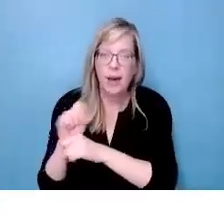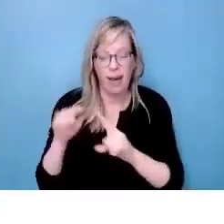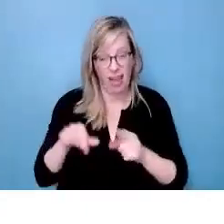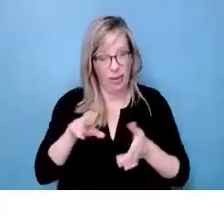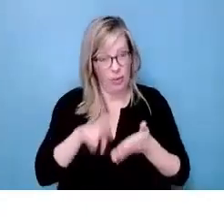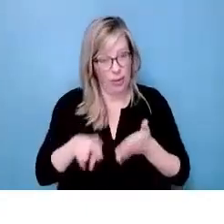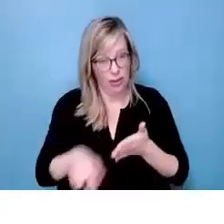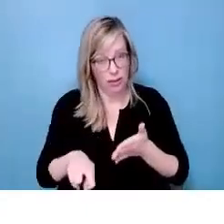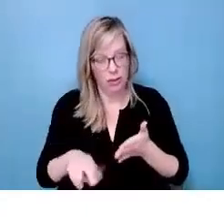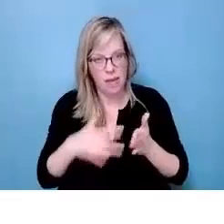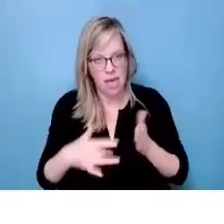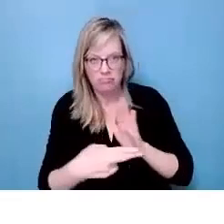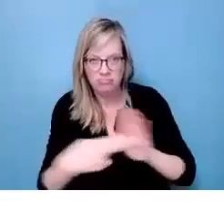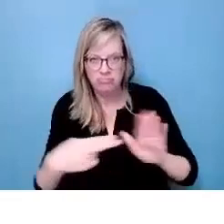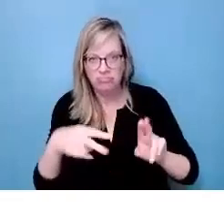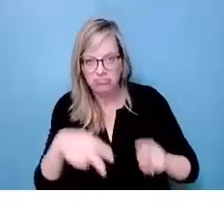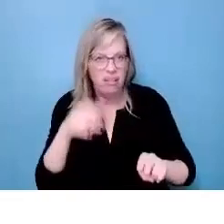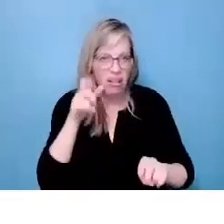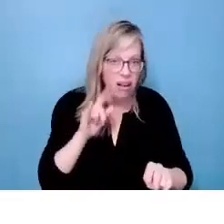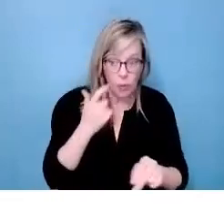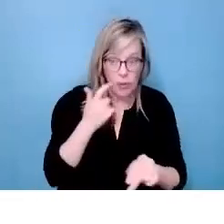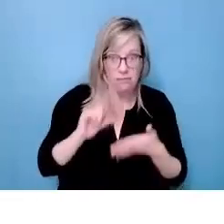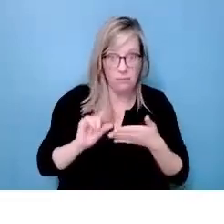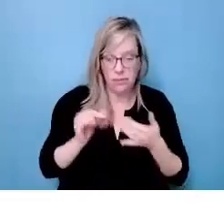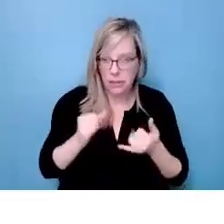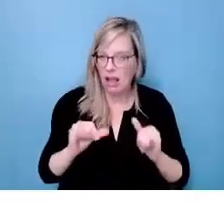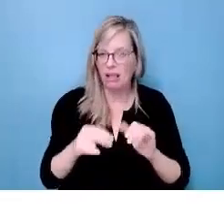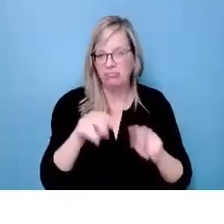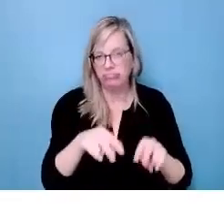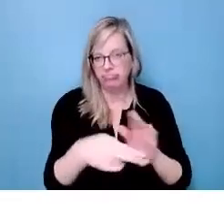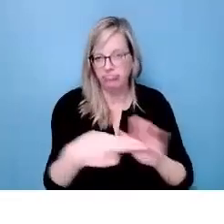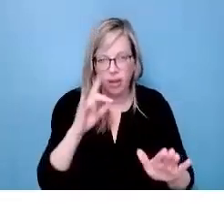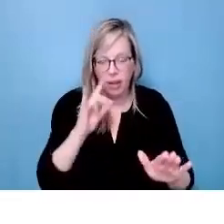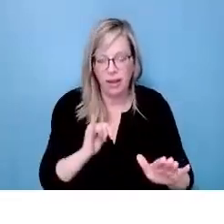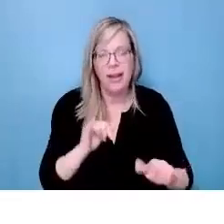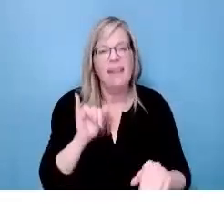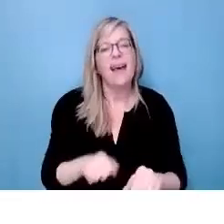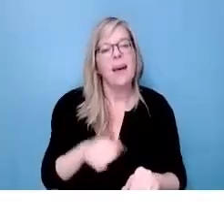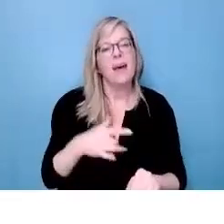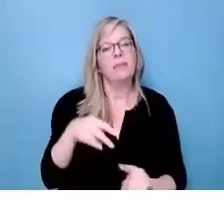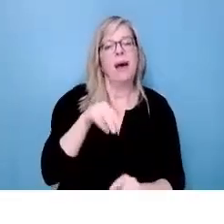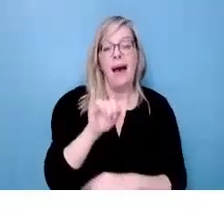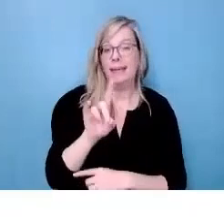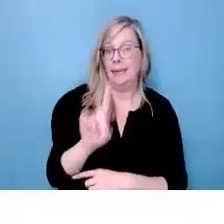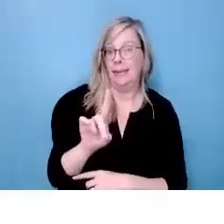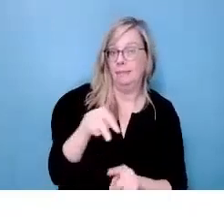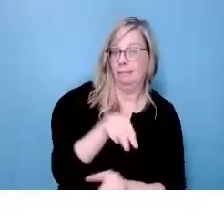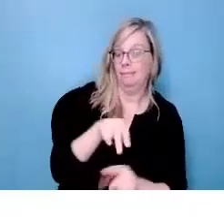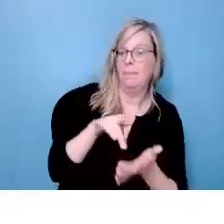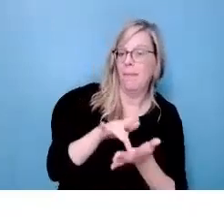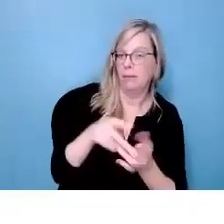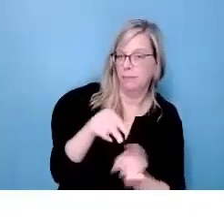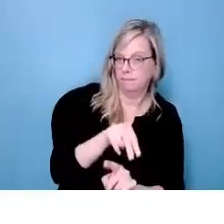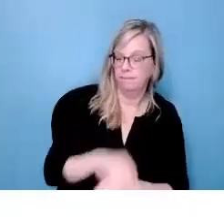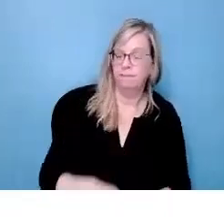However, the research is often stigmatizing, even in recent publications, and often considers IDD from a